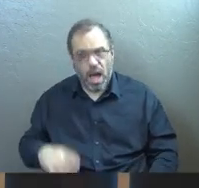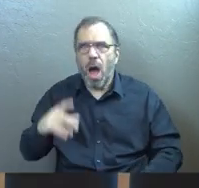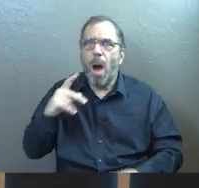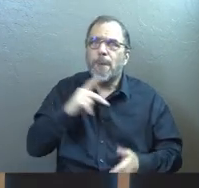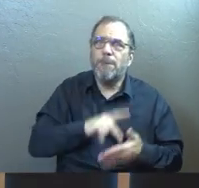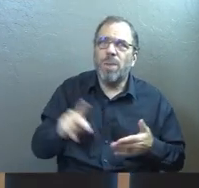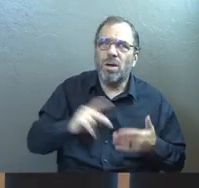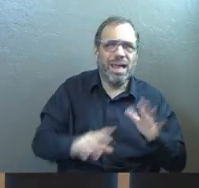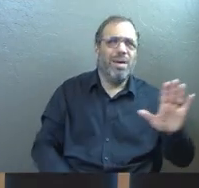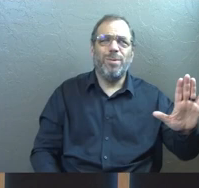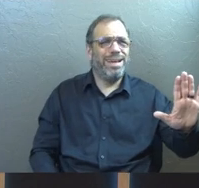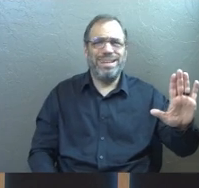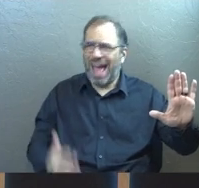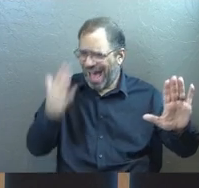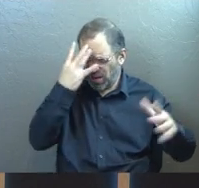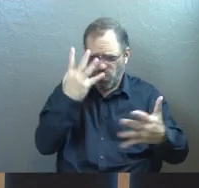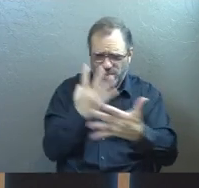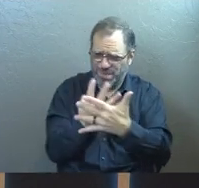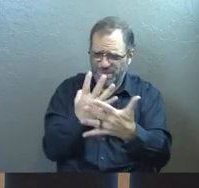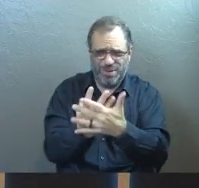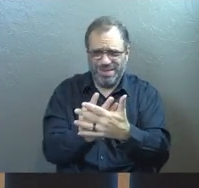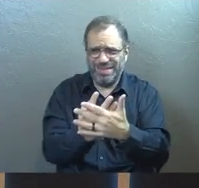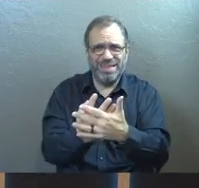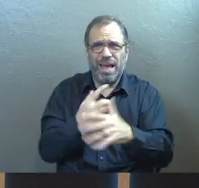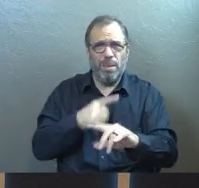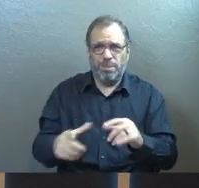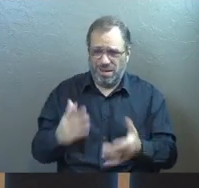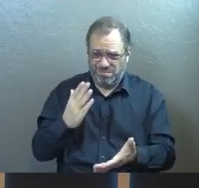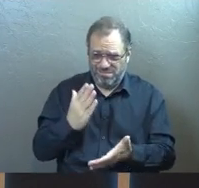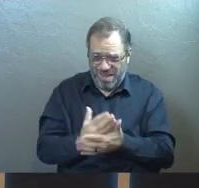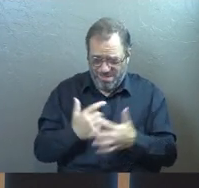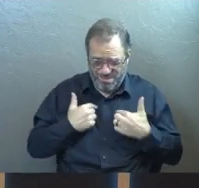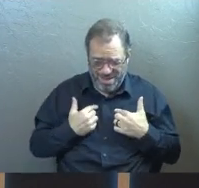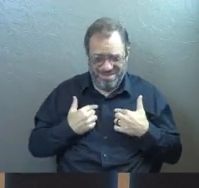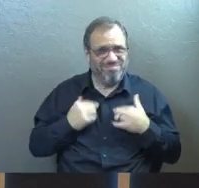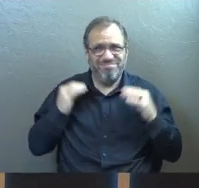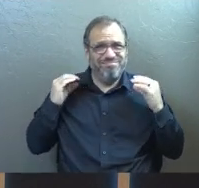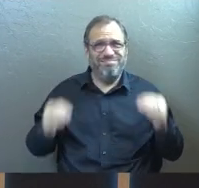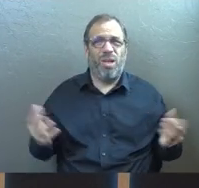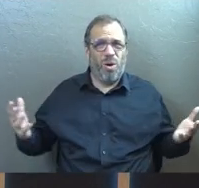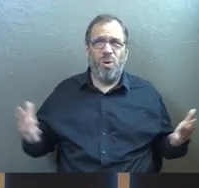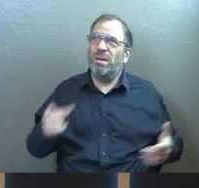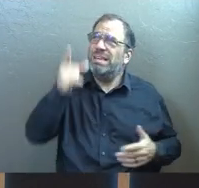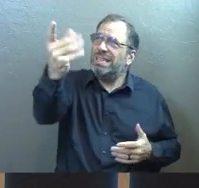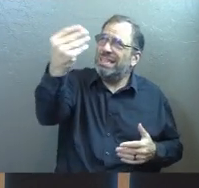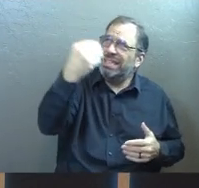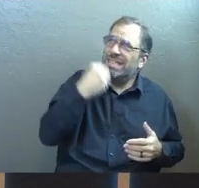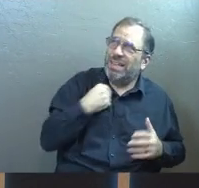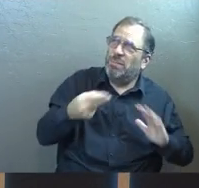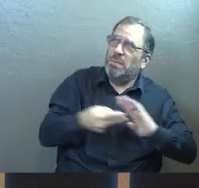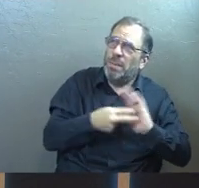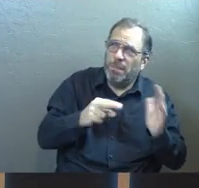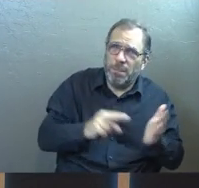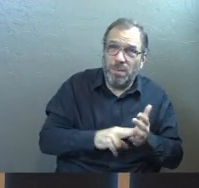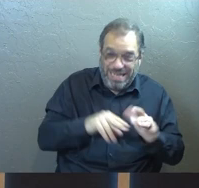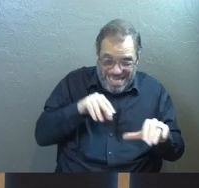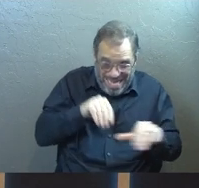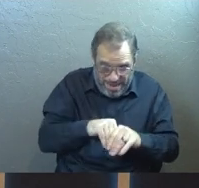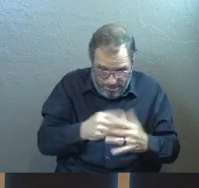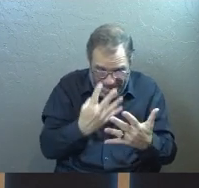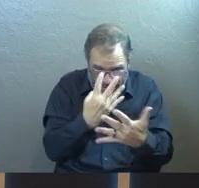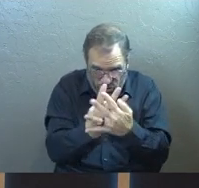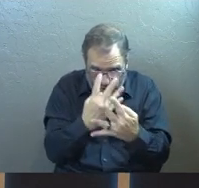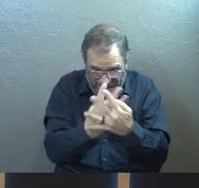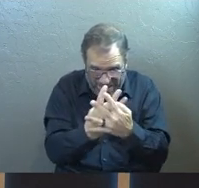Paul's there and he's like, I know I'm in prison, but it's not stopping me. God's still giving me purpose in my